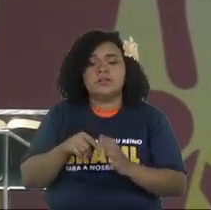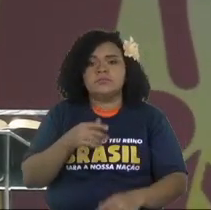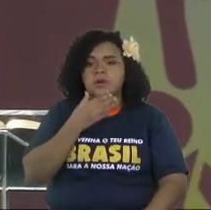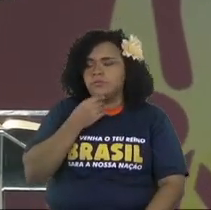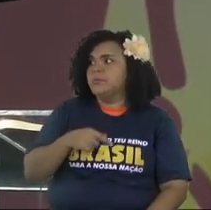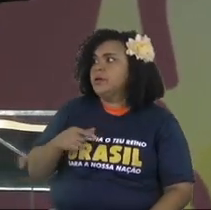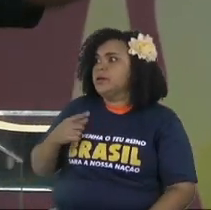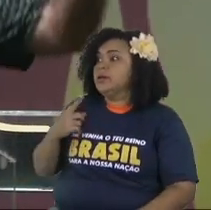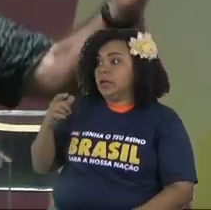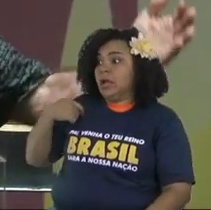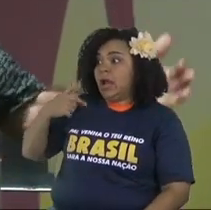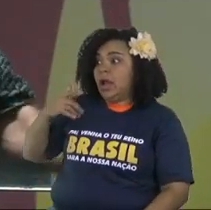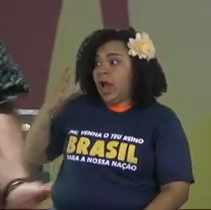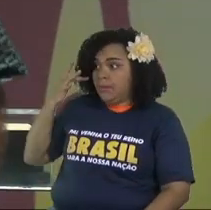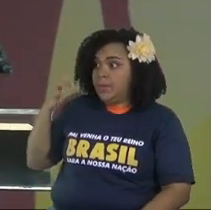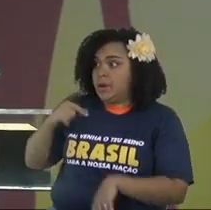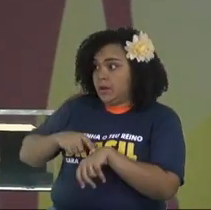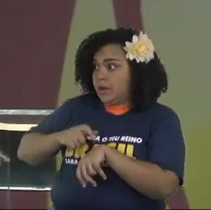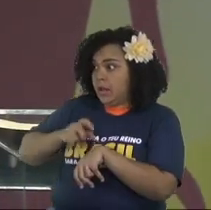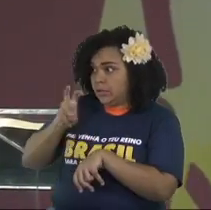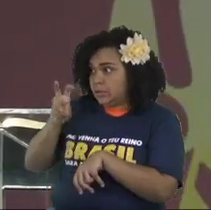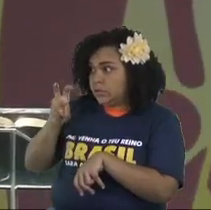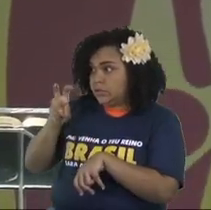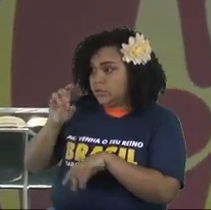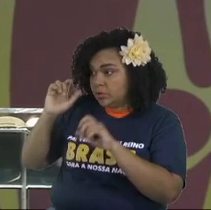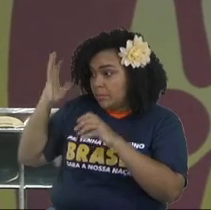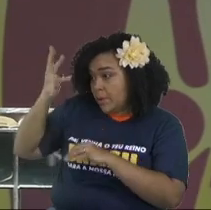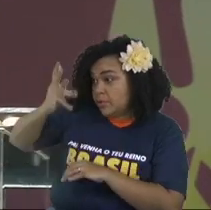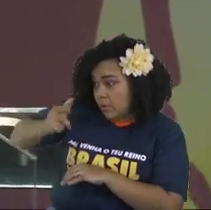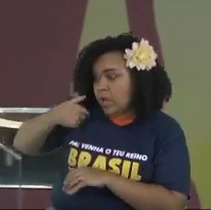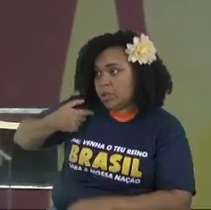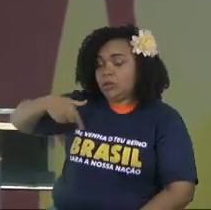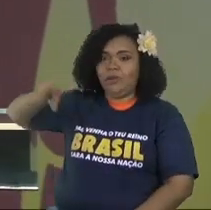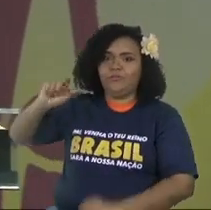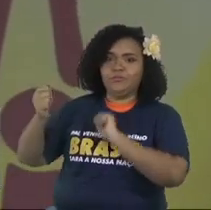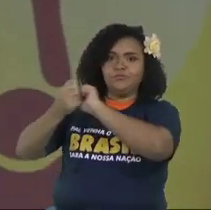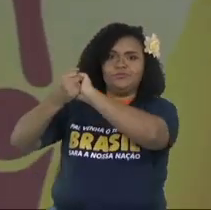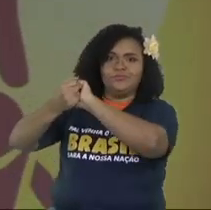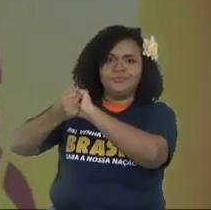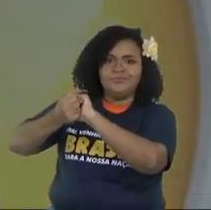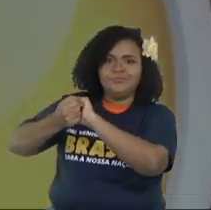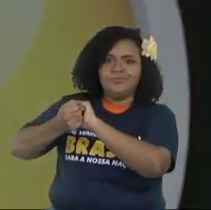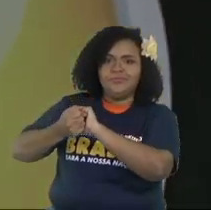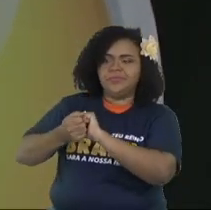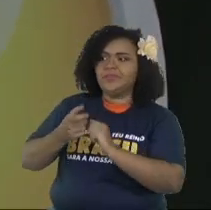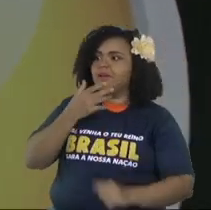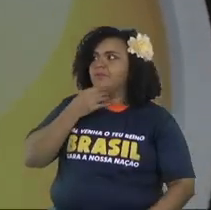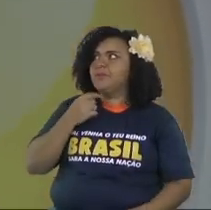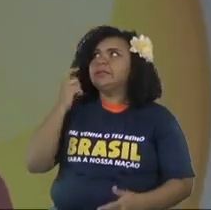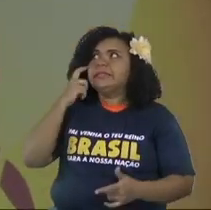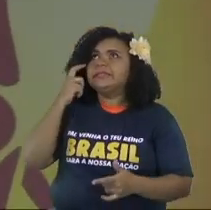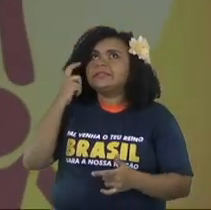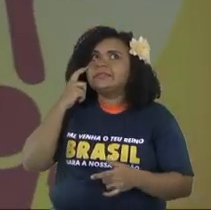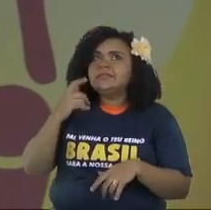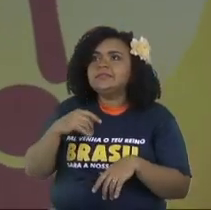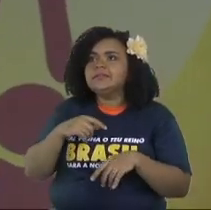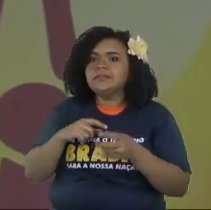tomorrow man I'll do it there's no problem you couldn't even sleep at night